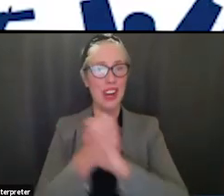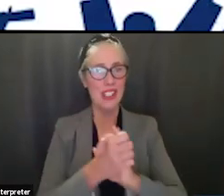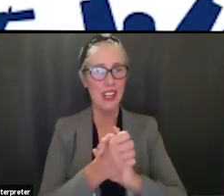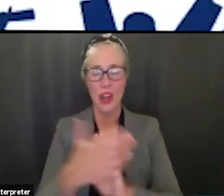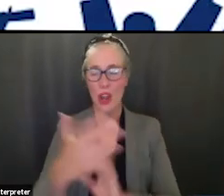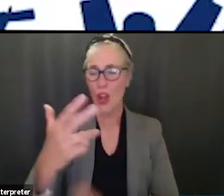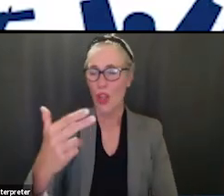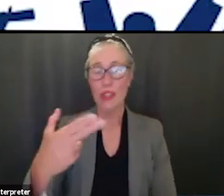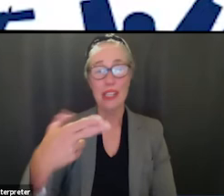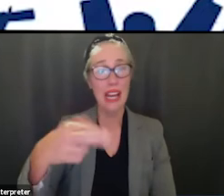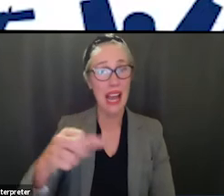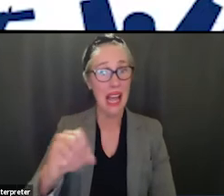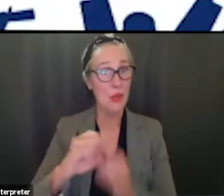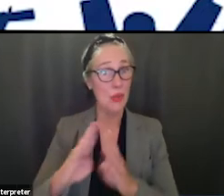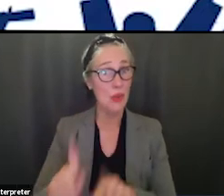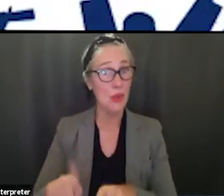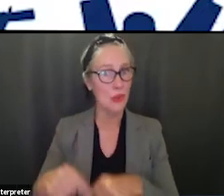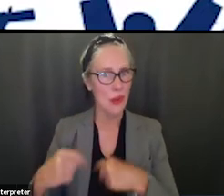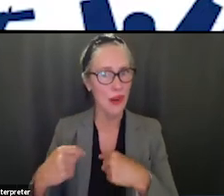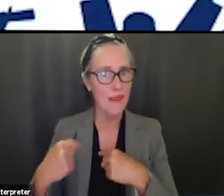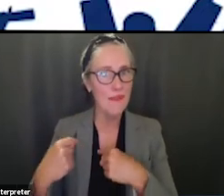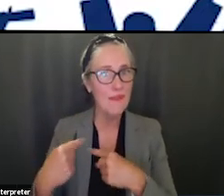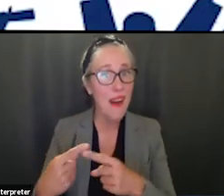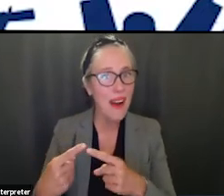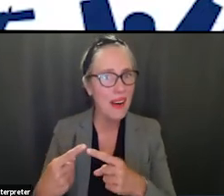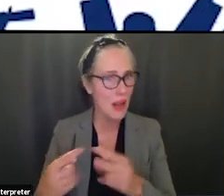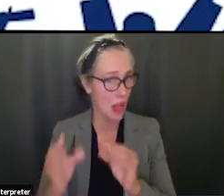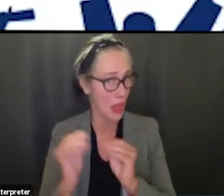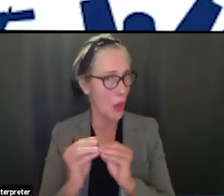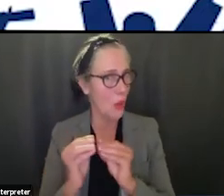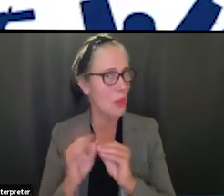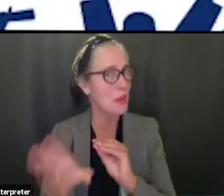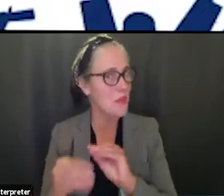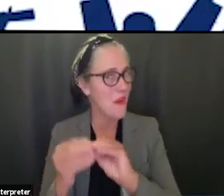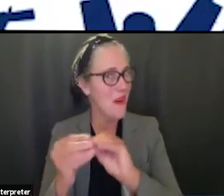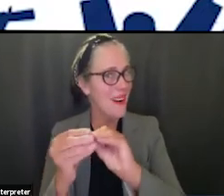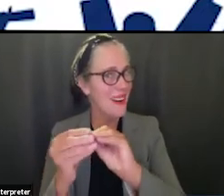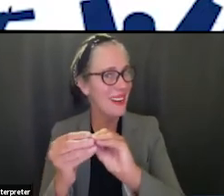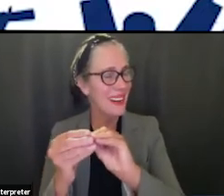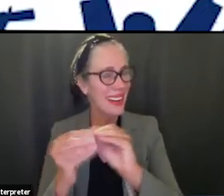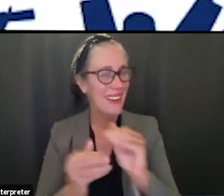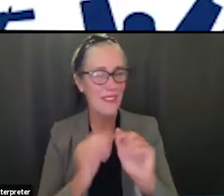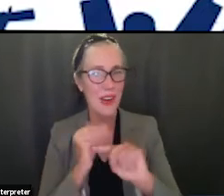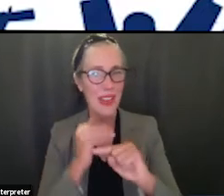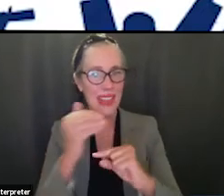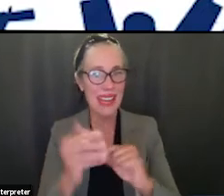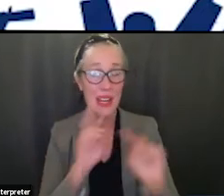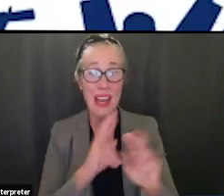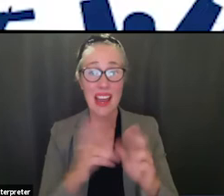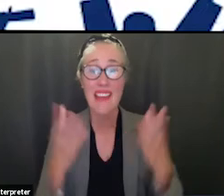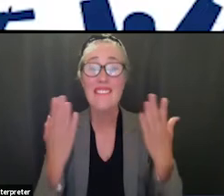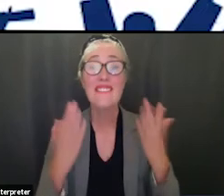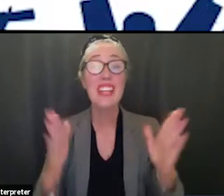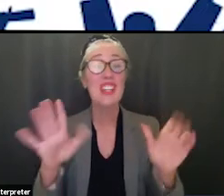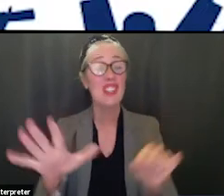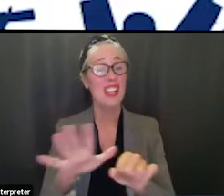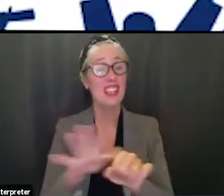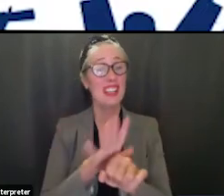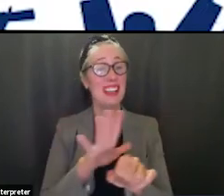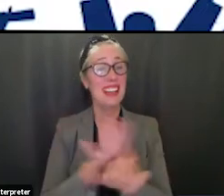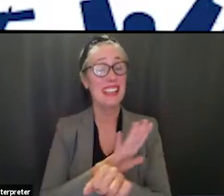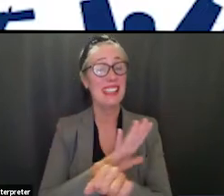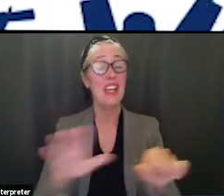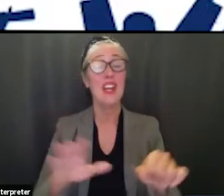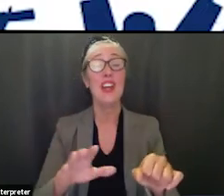students so far and more to come in our next report that have successfully completed the necessary credits